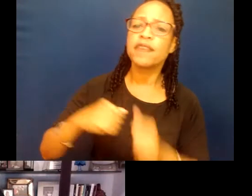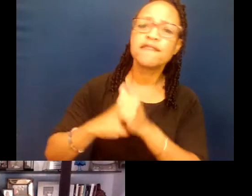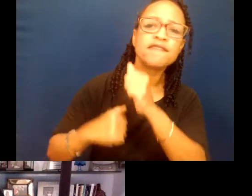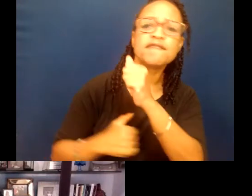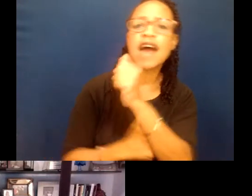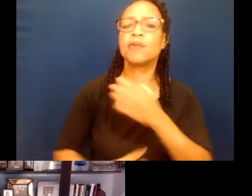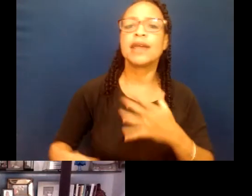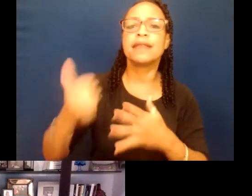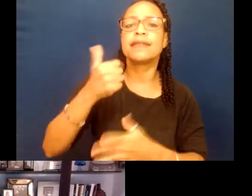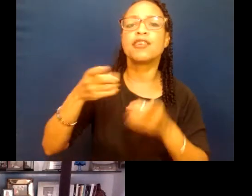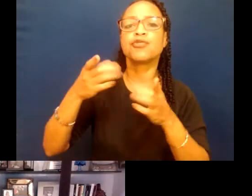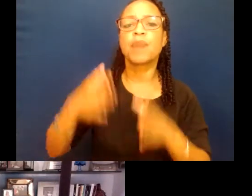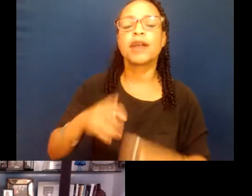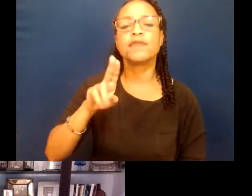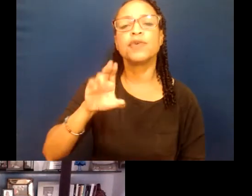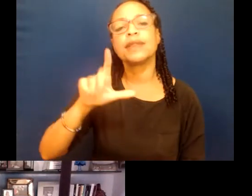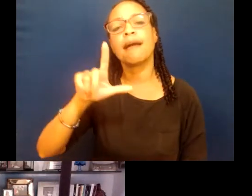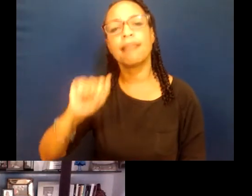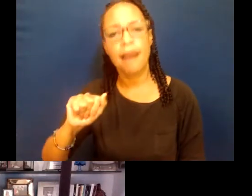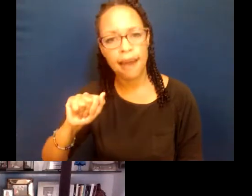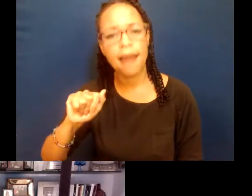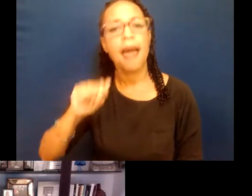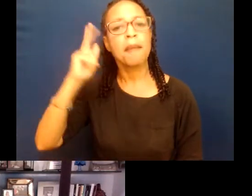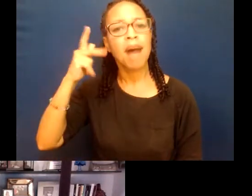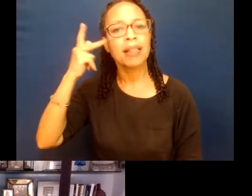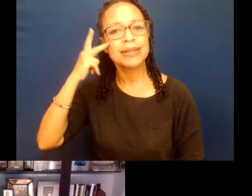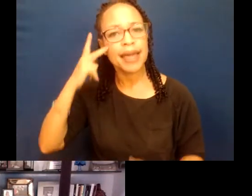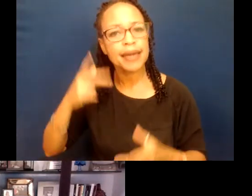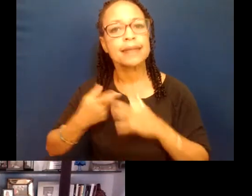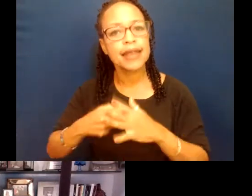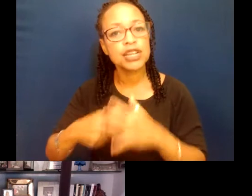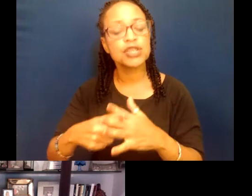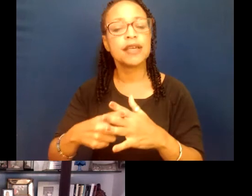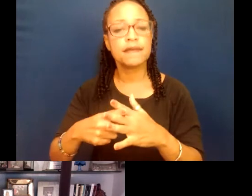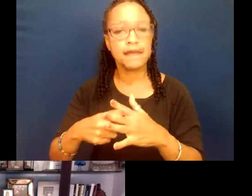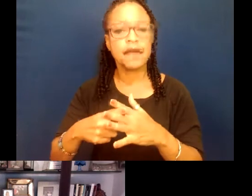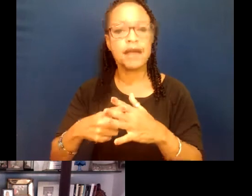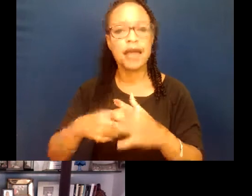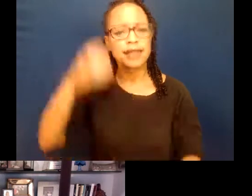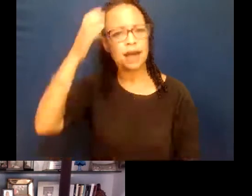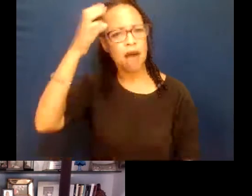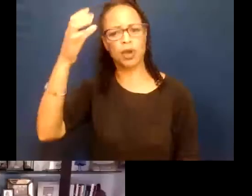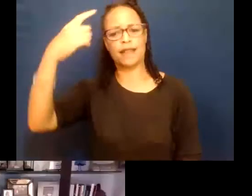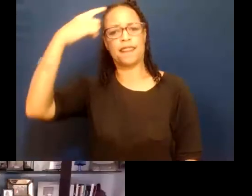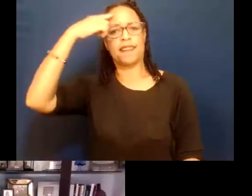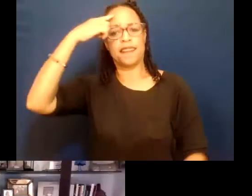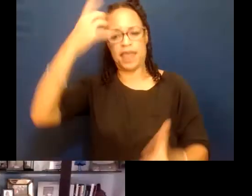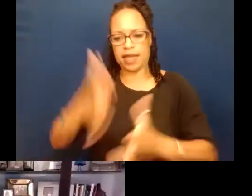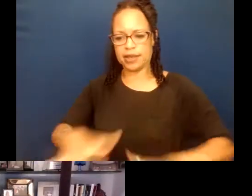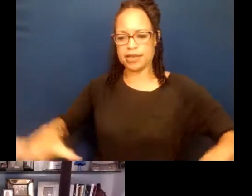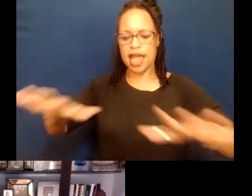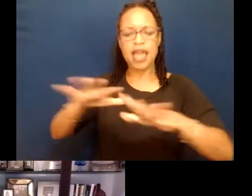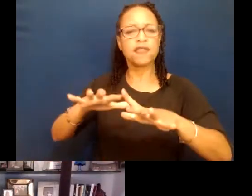the UCLA Latino Policy and Politics Initiative. It's a comprehensive think tank that addresses most critical